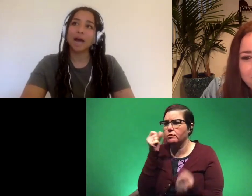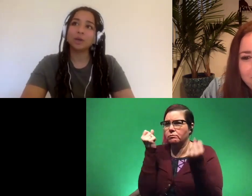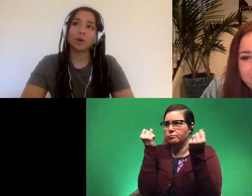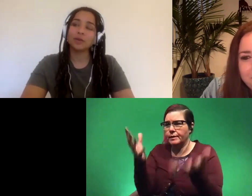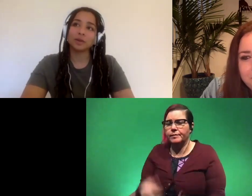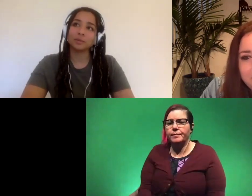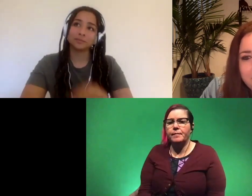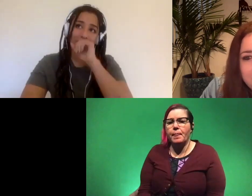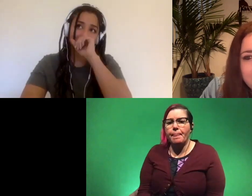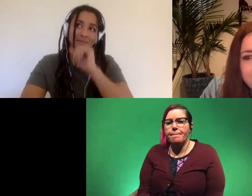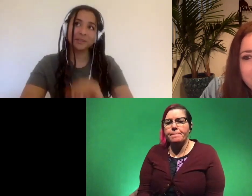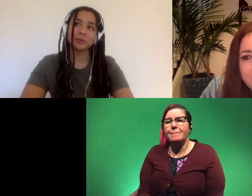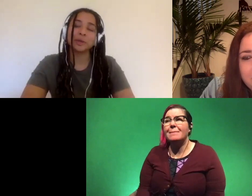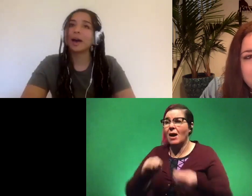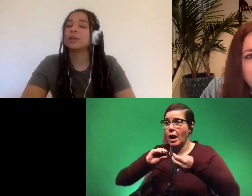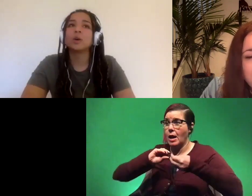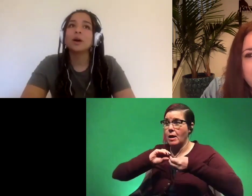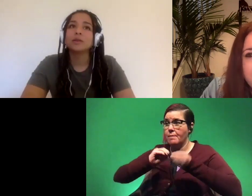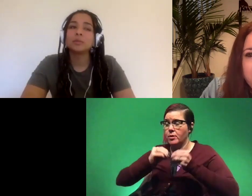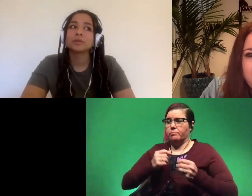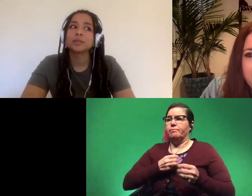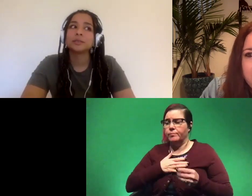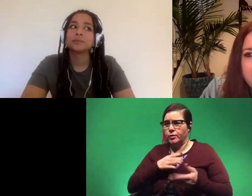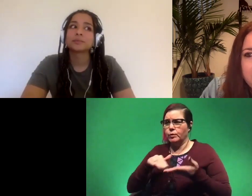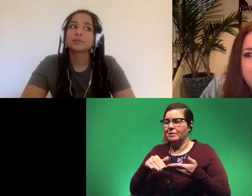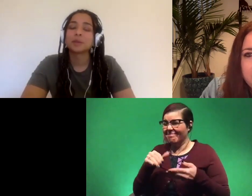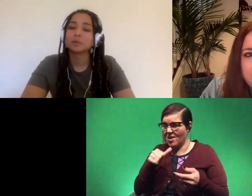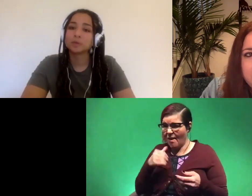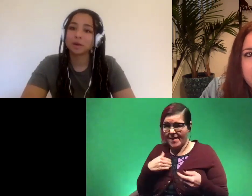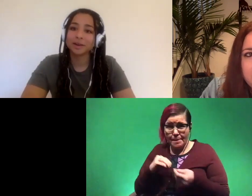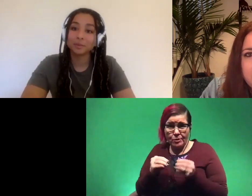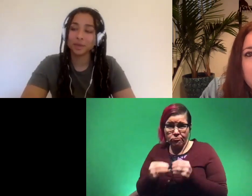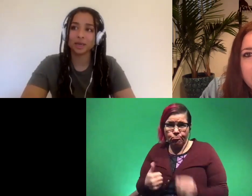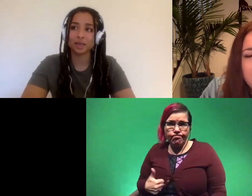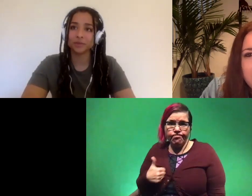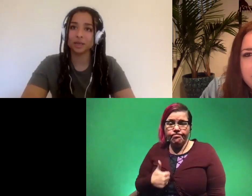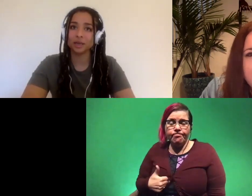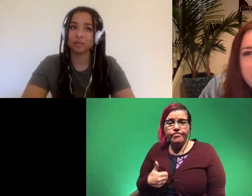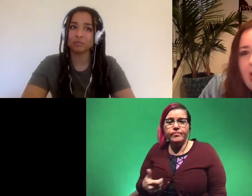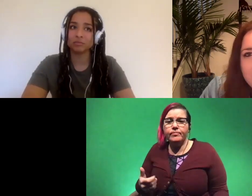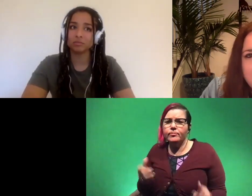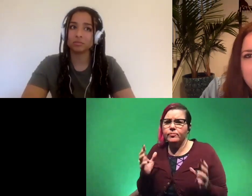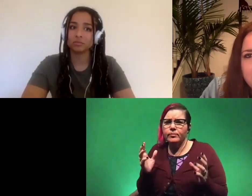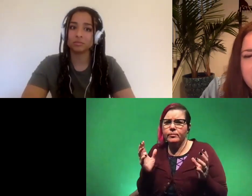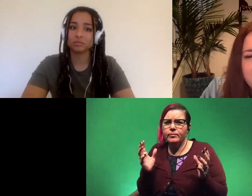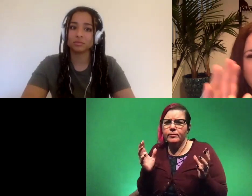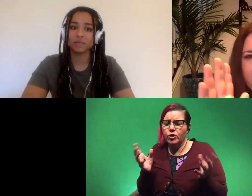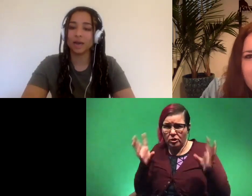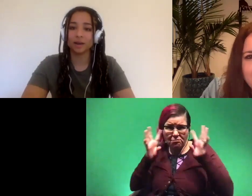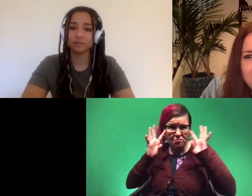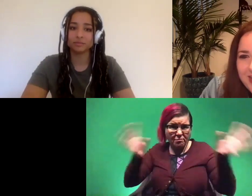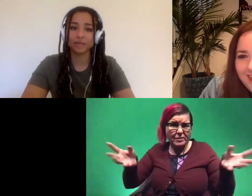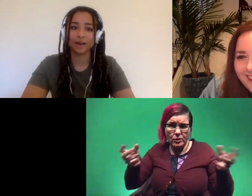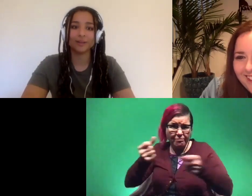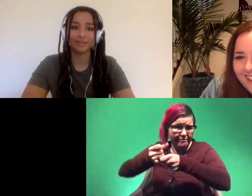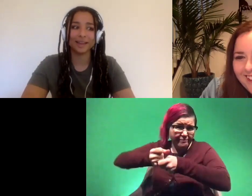i don't have a number excuse me i don't have a number for you i'm sorry but like definitely in bananas numbers like so many